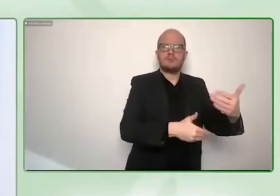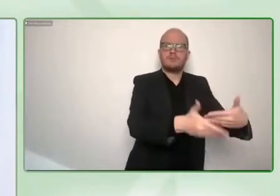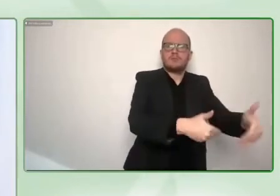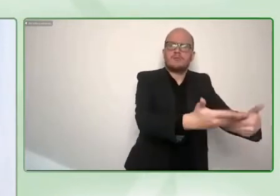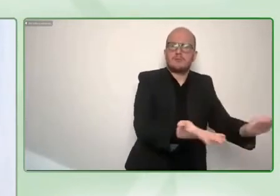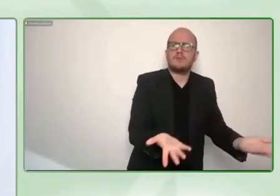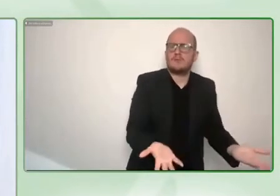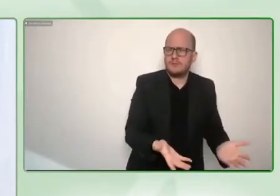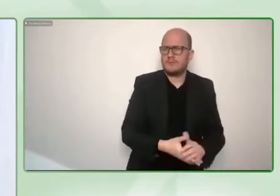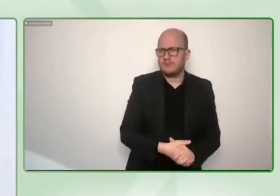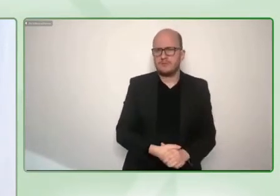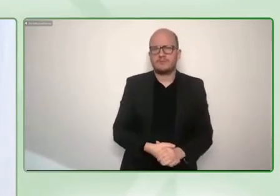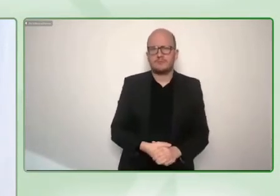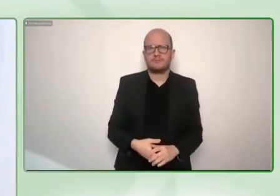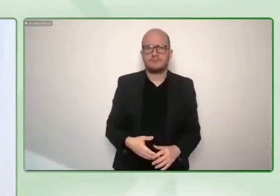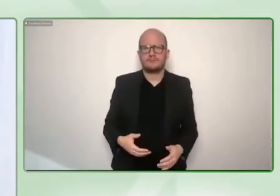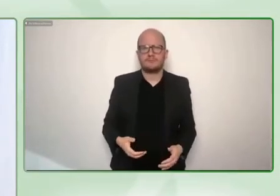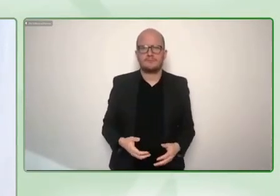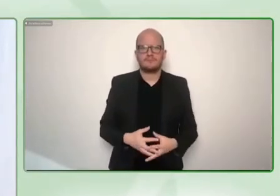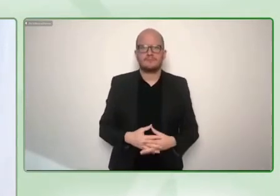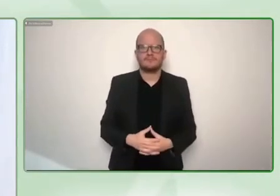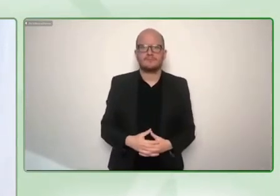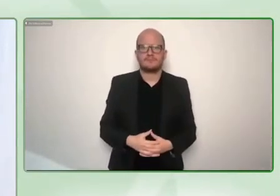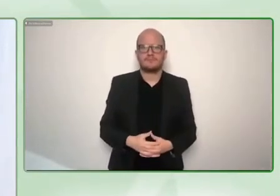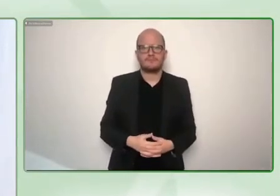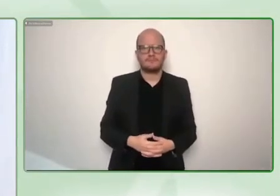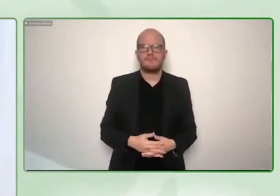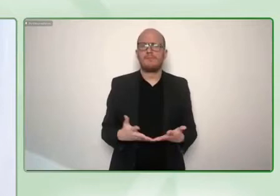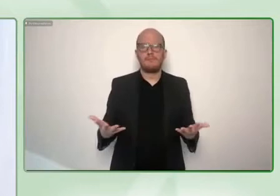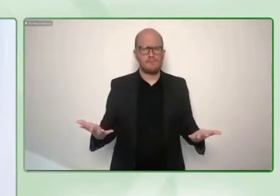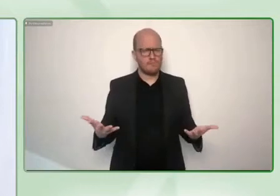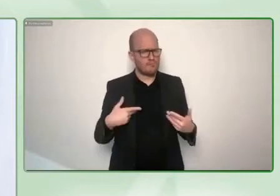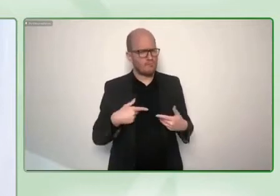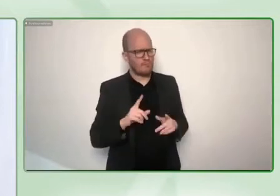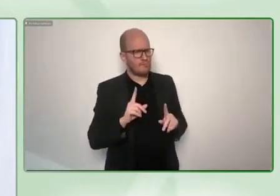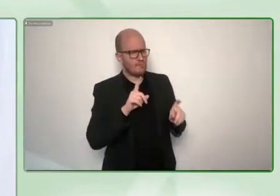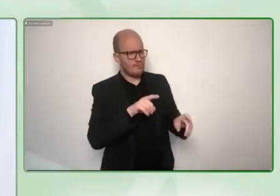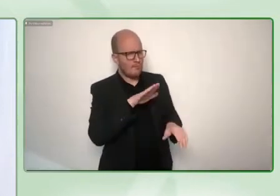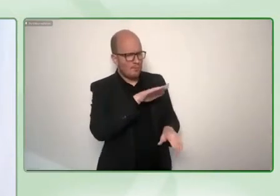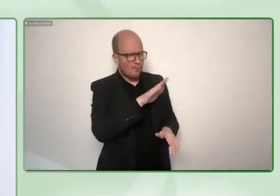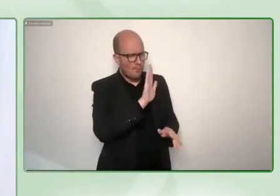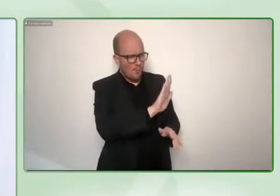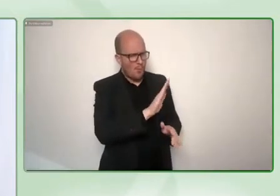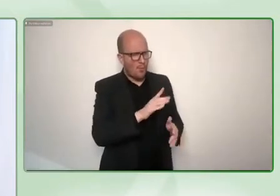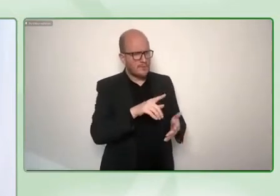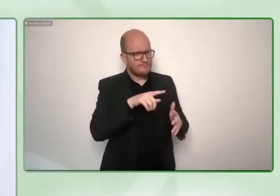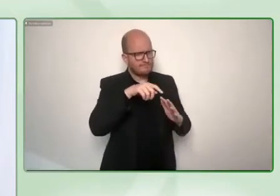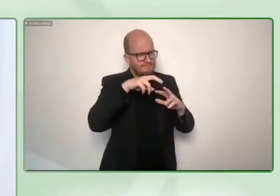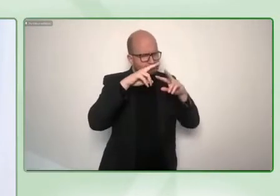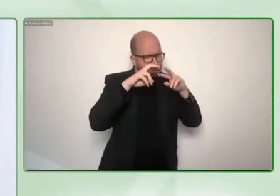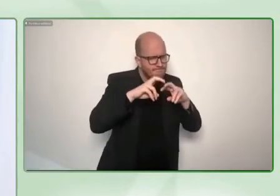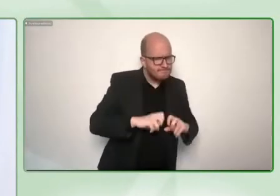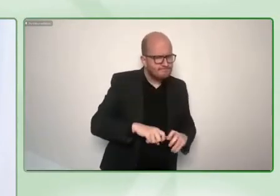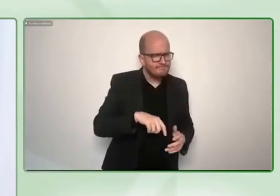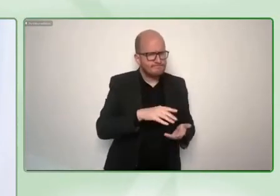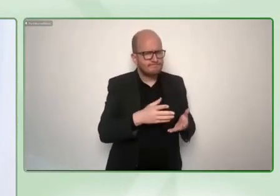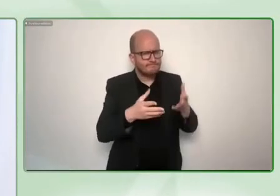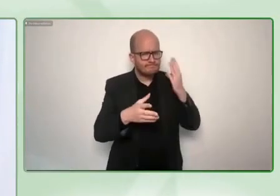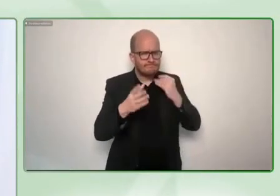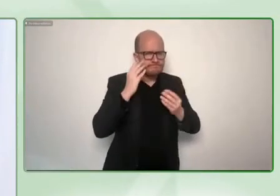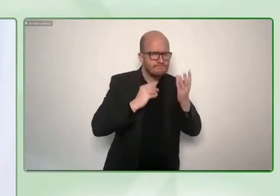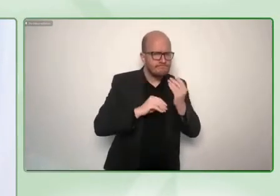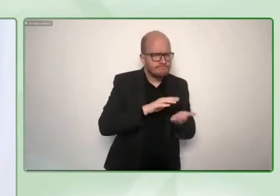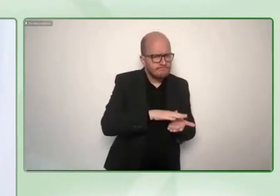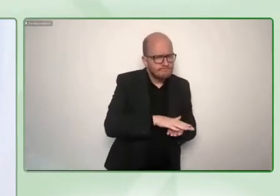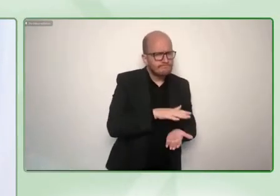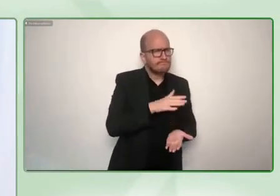Peter, let's now move to your current research. think you published a new piece of research recently which also gives us